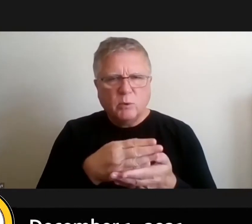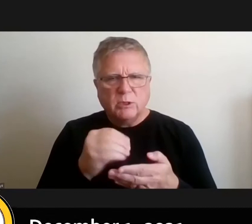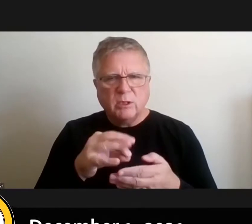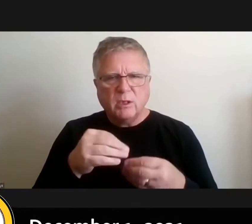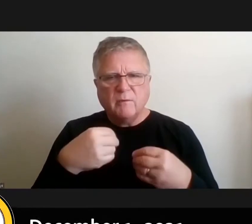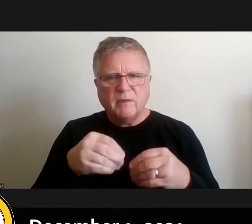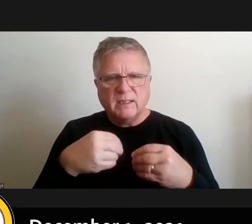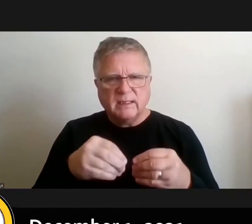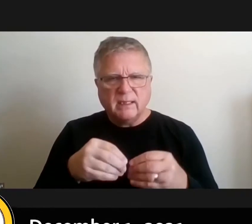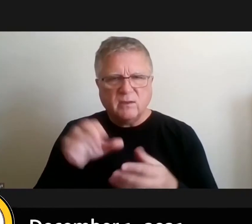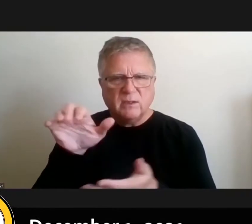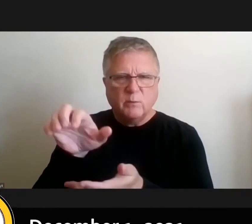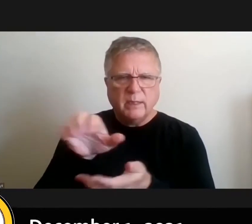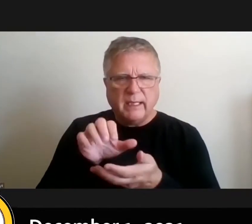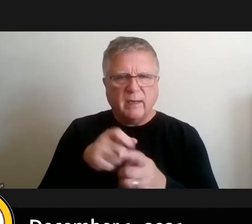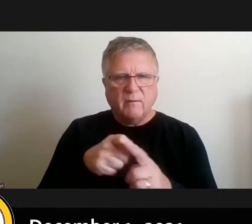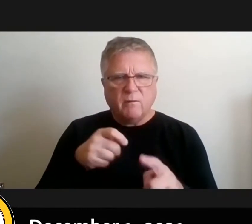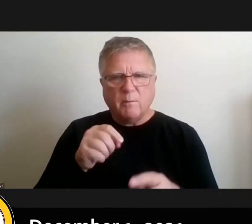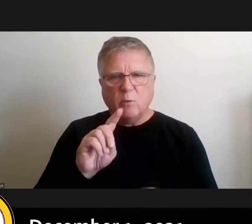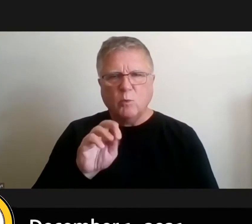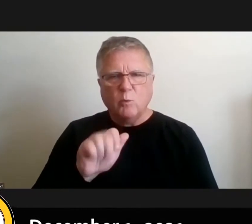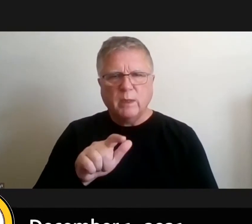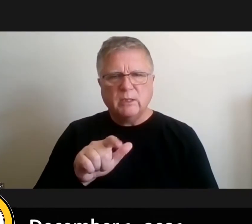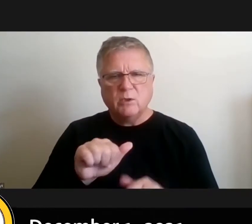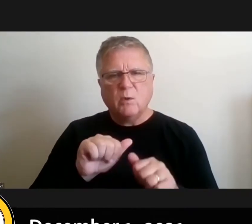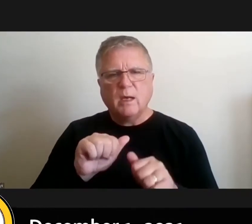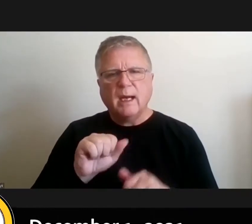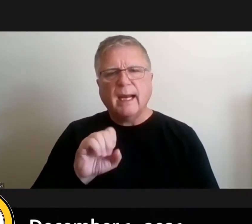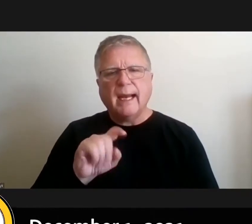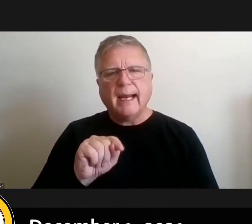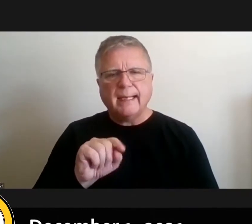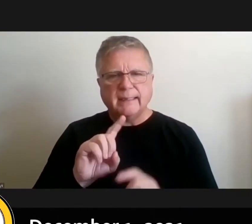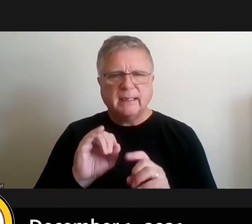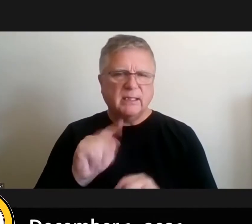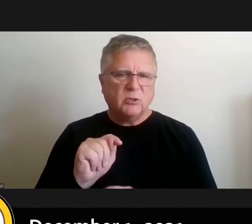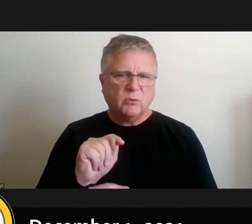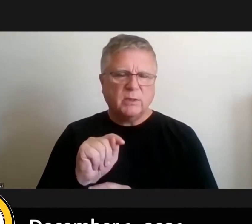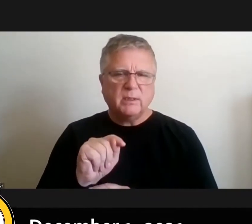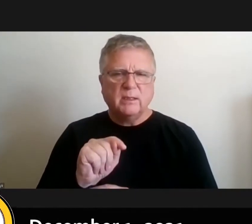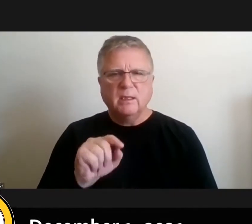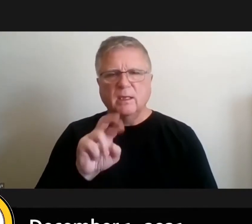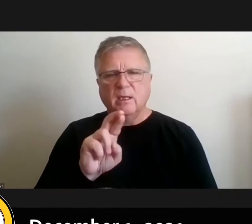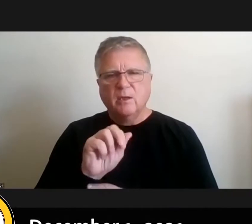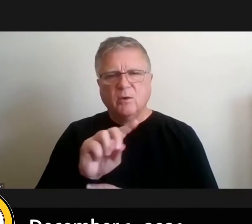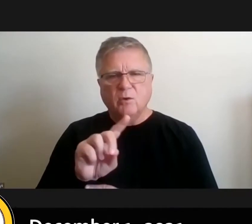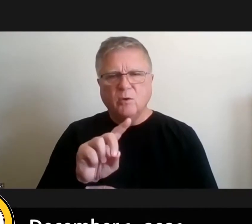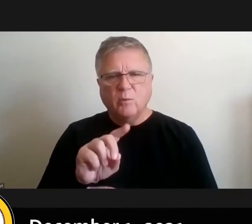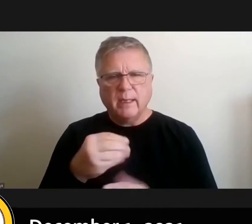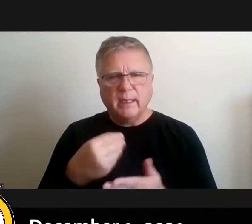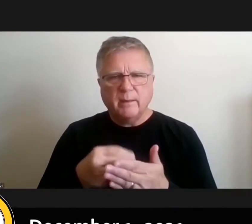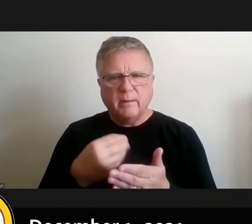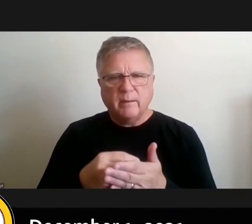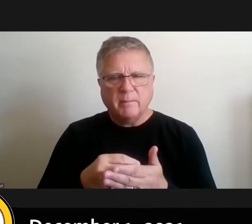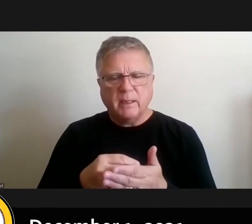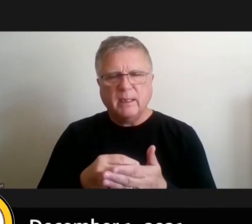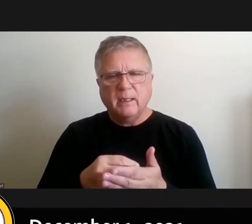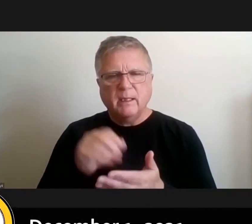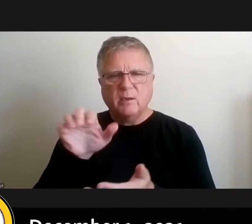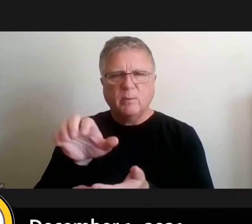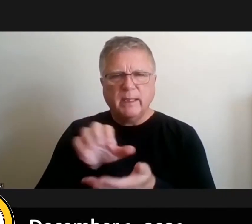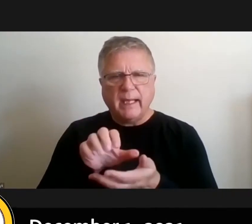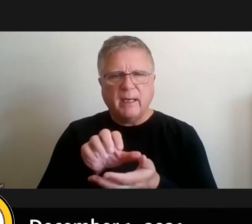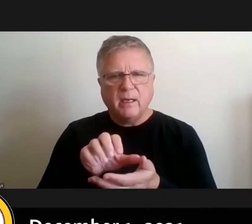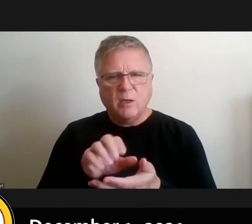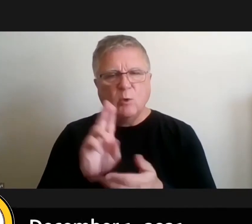get through the regional asset district so um the the rad the rad dollars uh that we get we also use